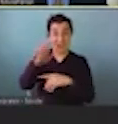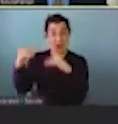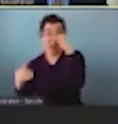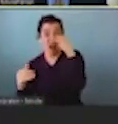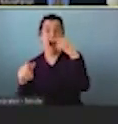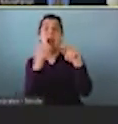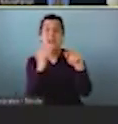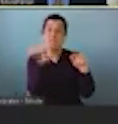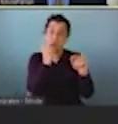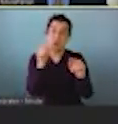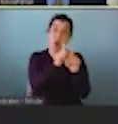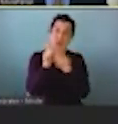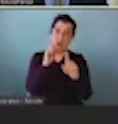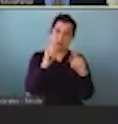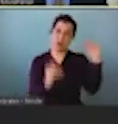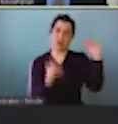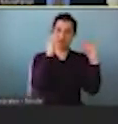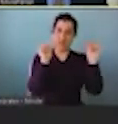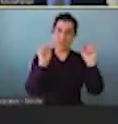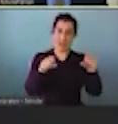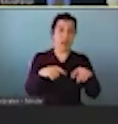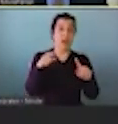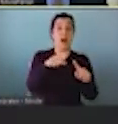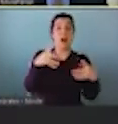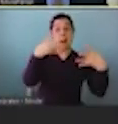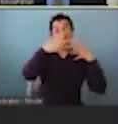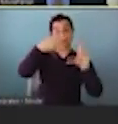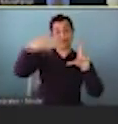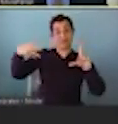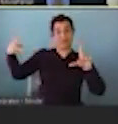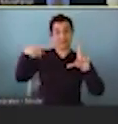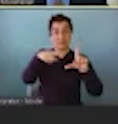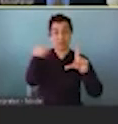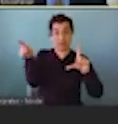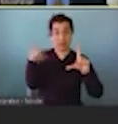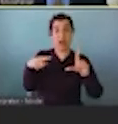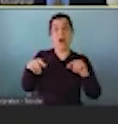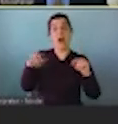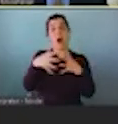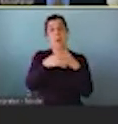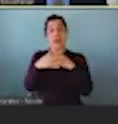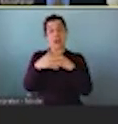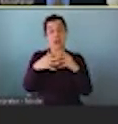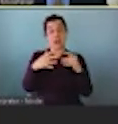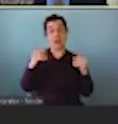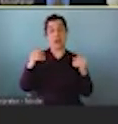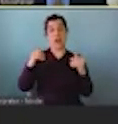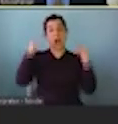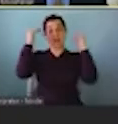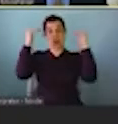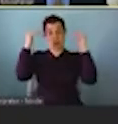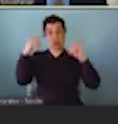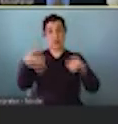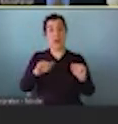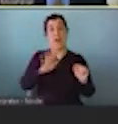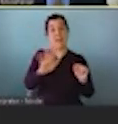better equity. And so what this graph shows is the percentage of American adults who have a nutritionally poor